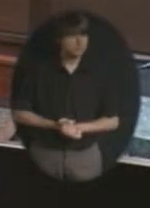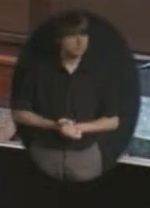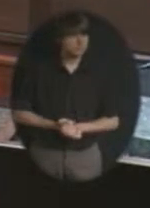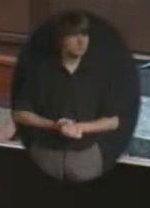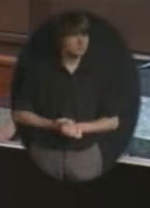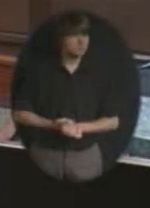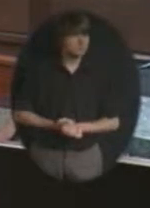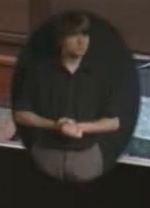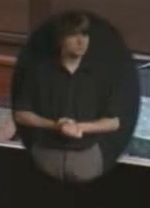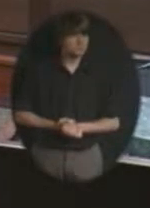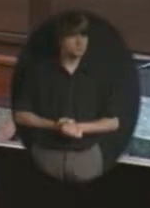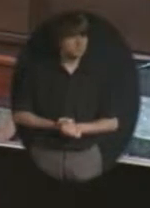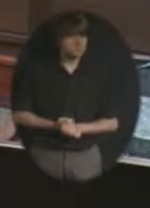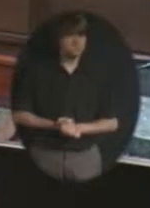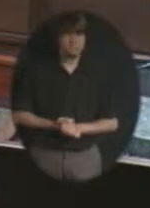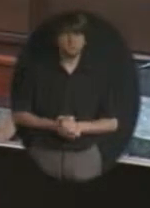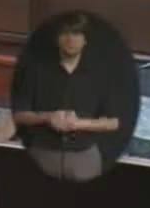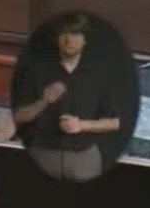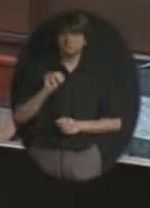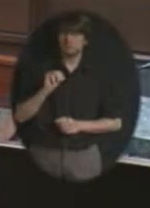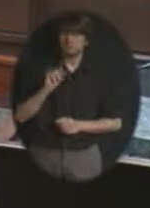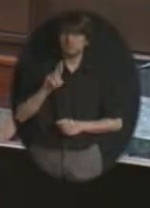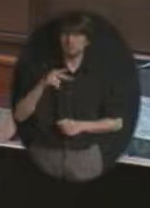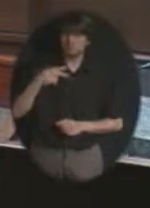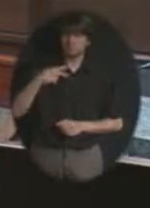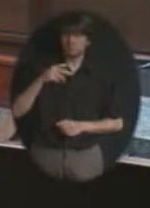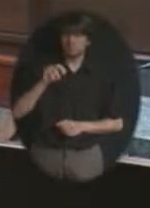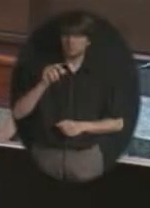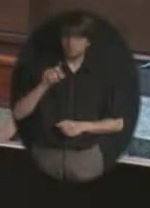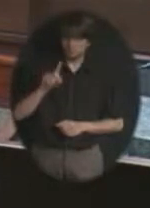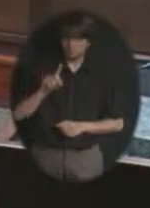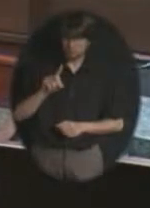I just have a quick question on the human resources.